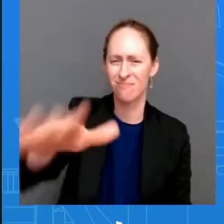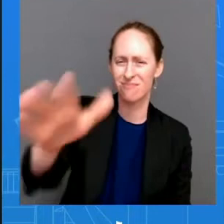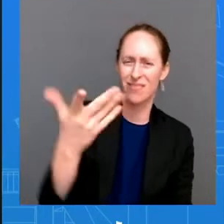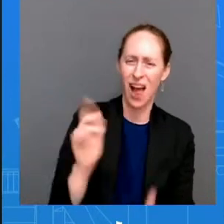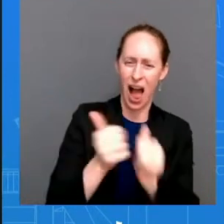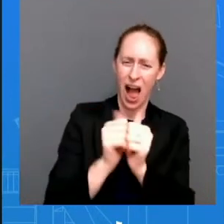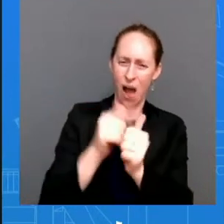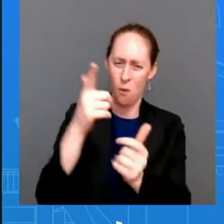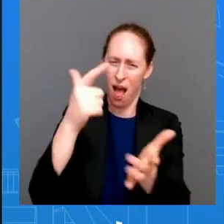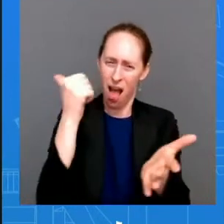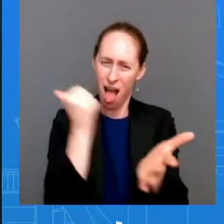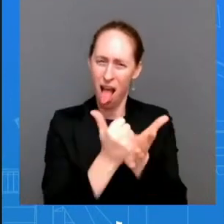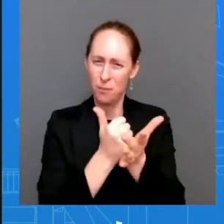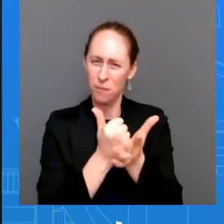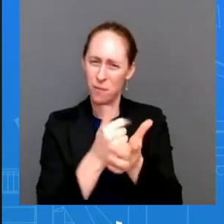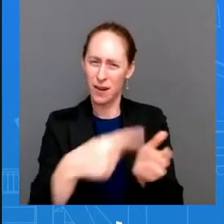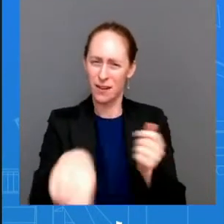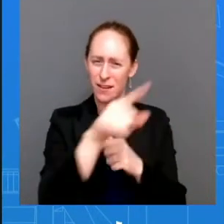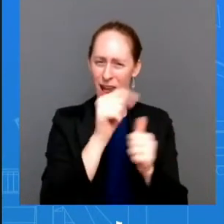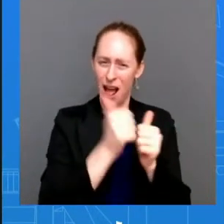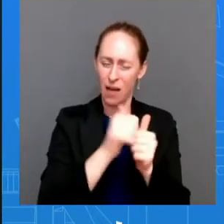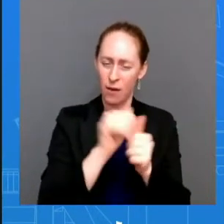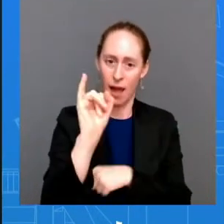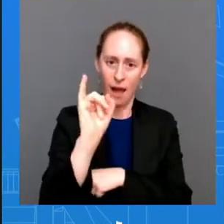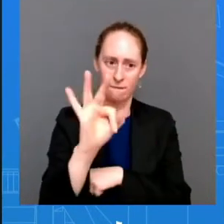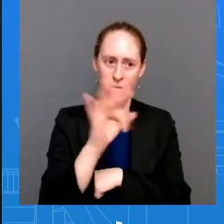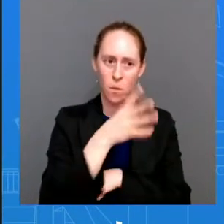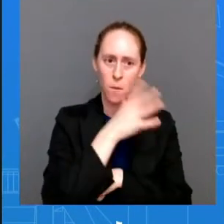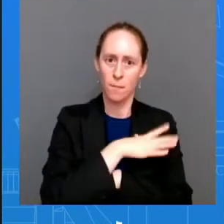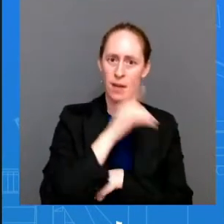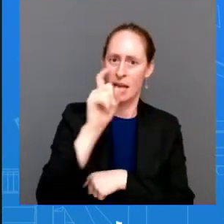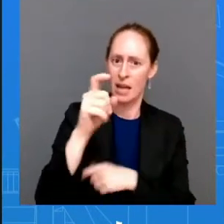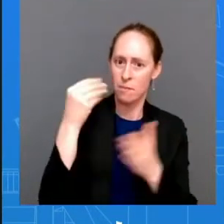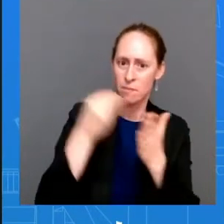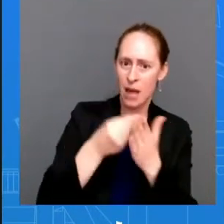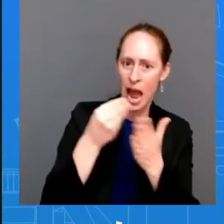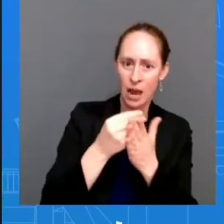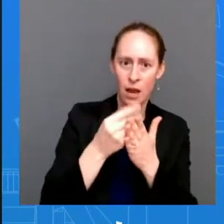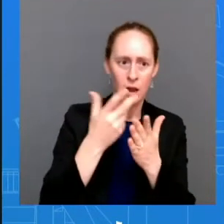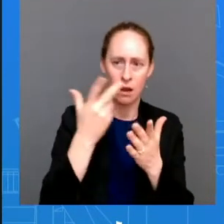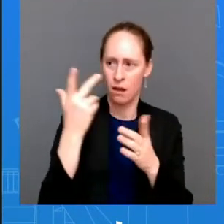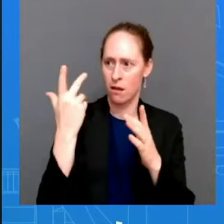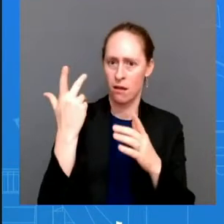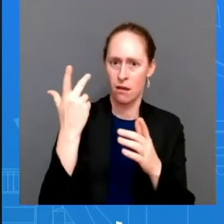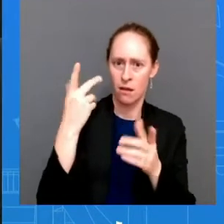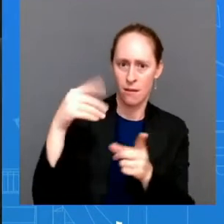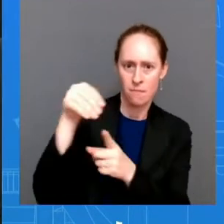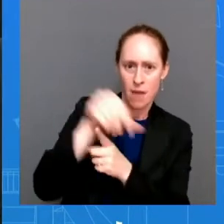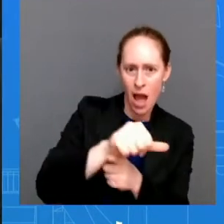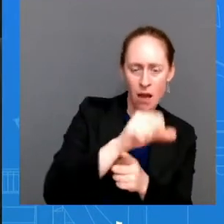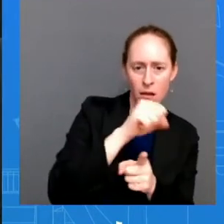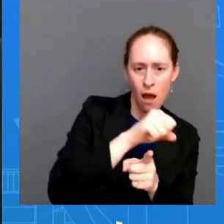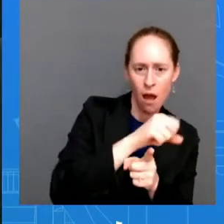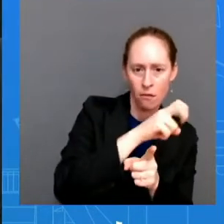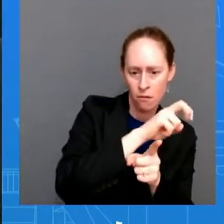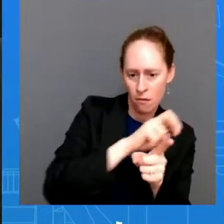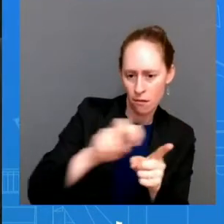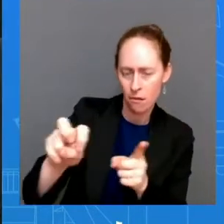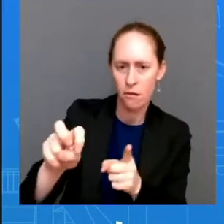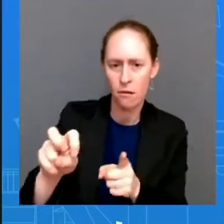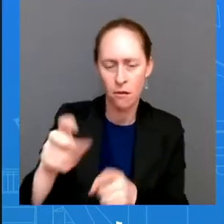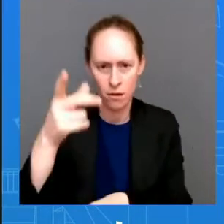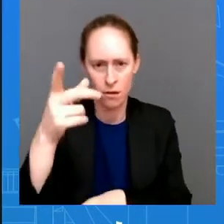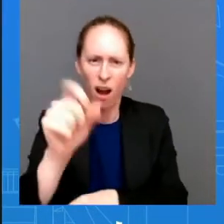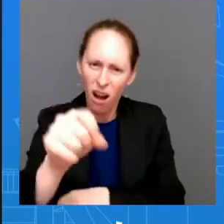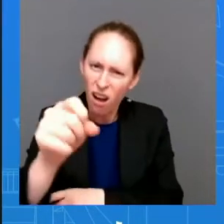so that is something that uh hhs will come up with the details on that and but you're about to sign an eo have they not figured that out well